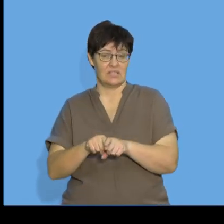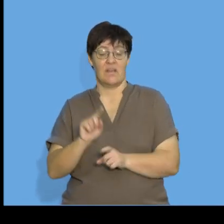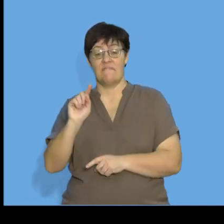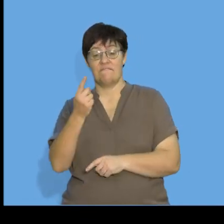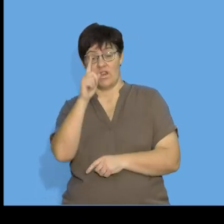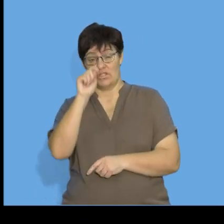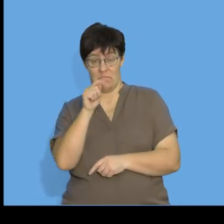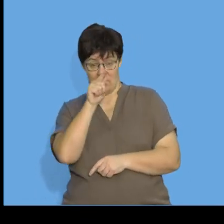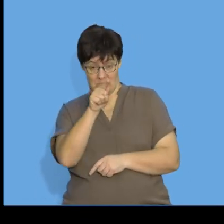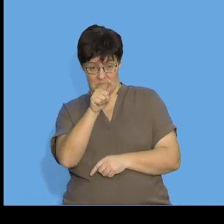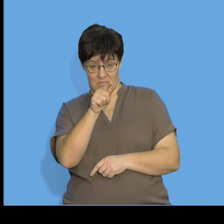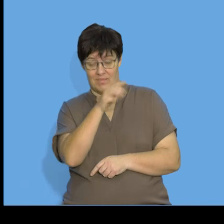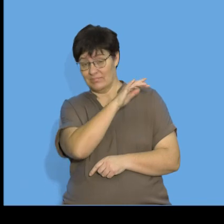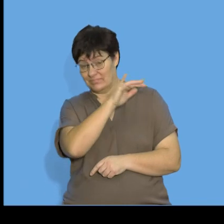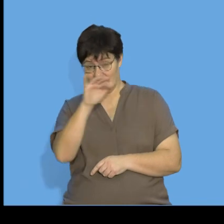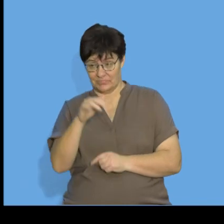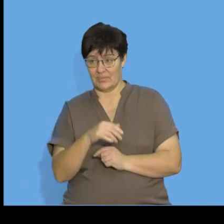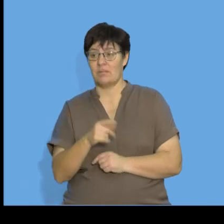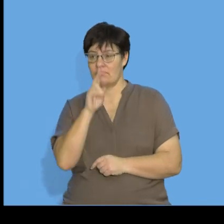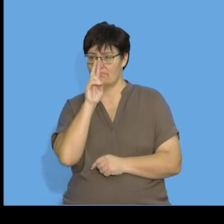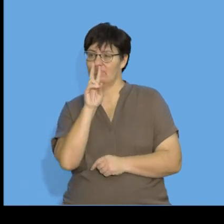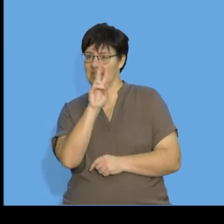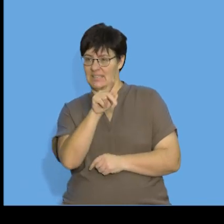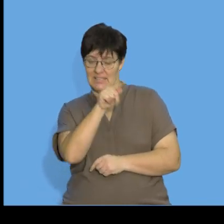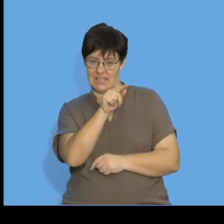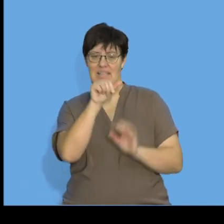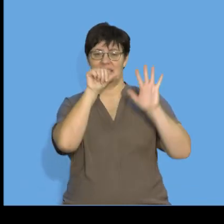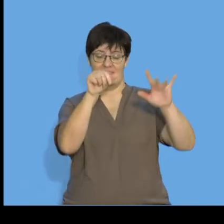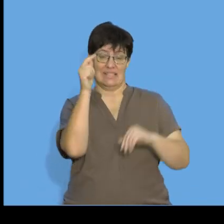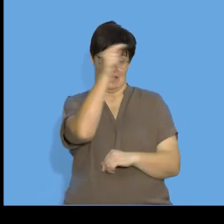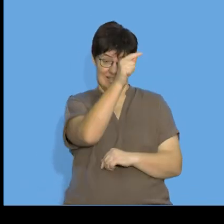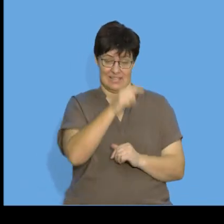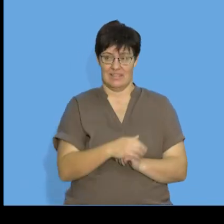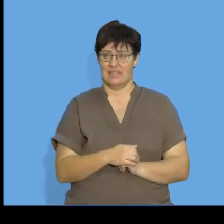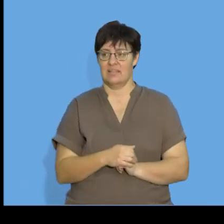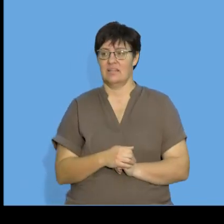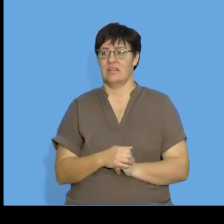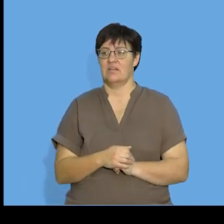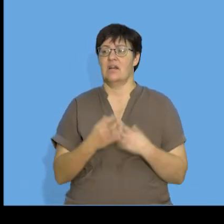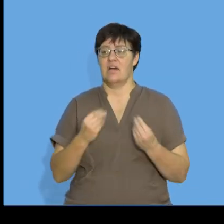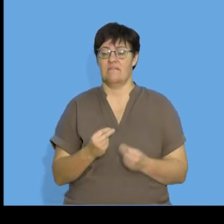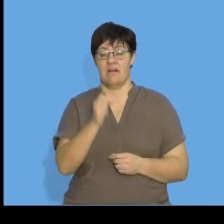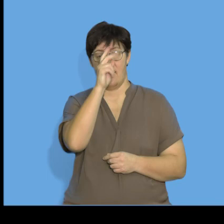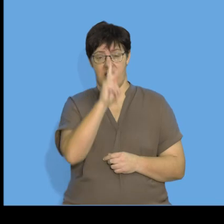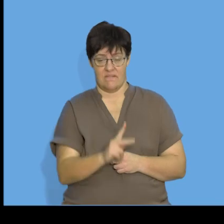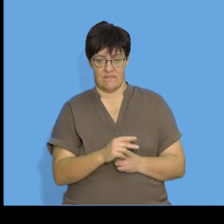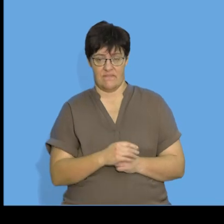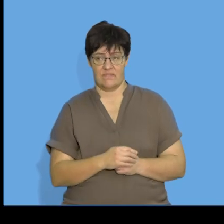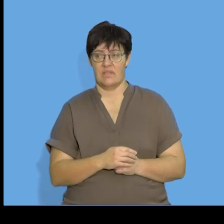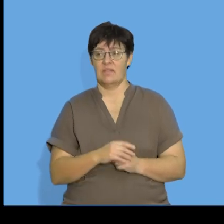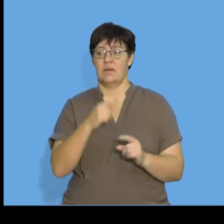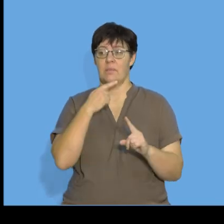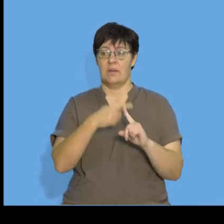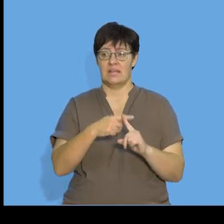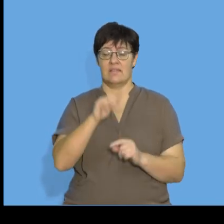first term of the entire sequence which we can see in this case is six so I'm going to have a half plus